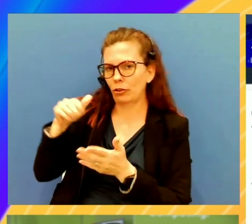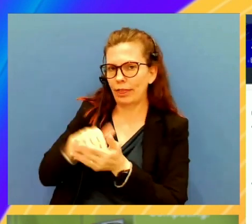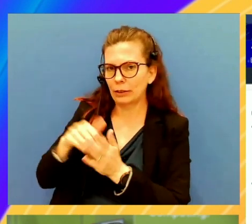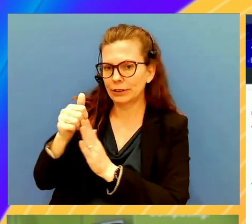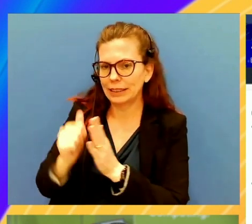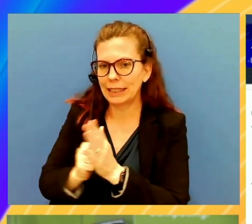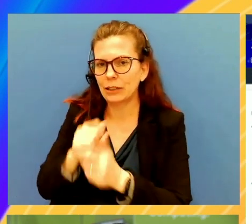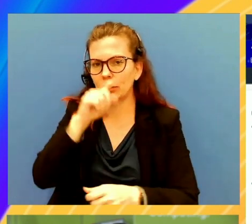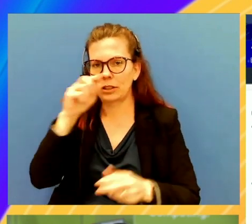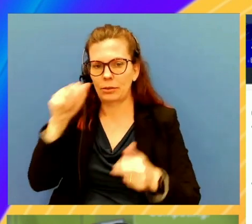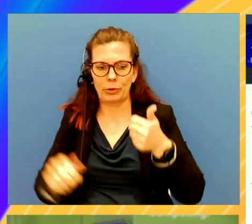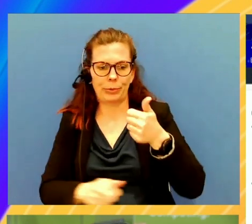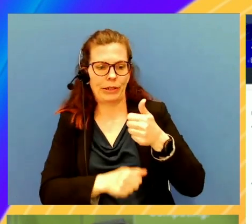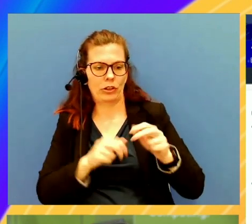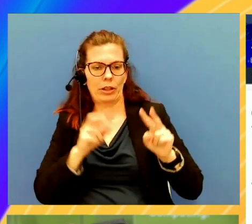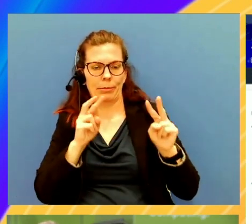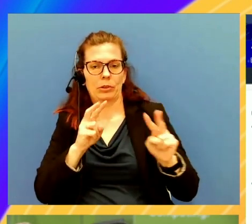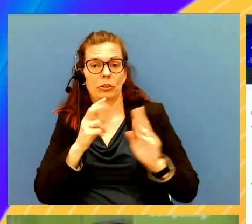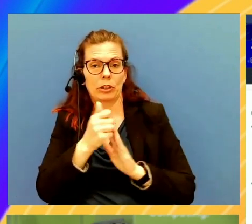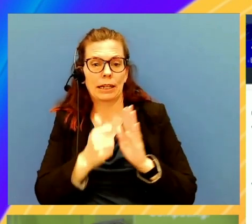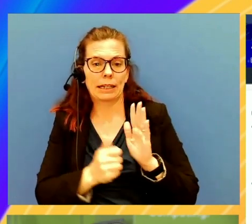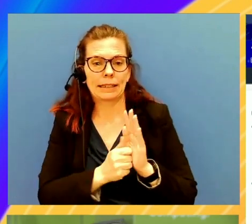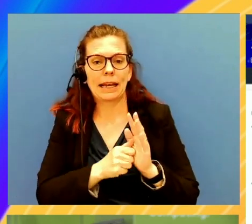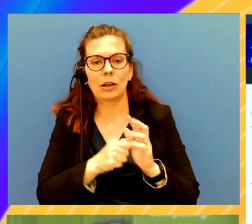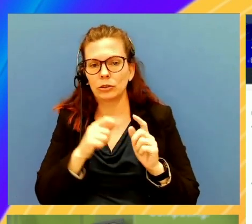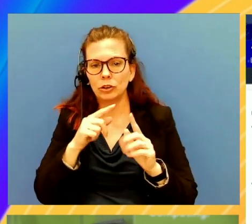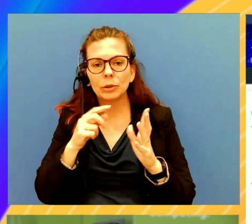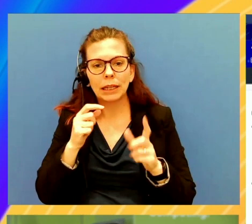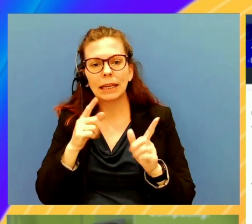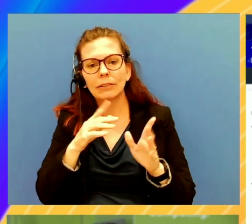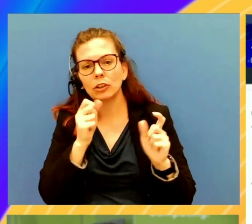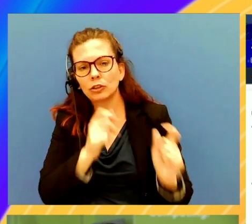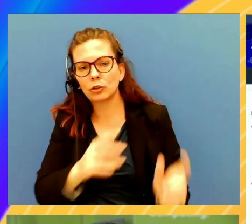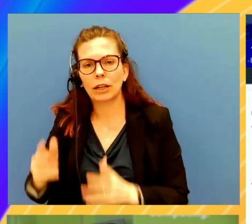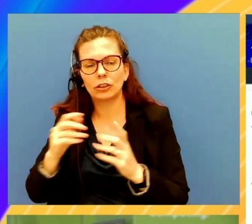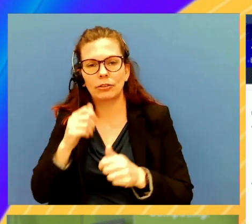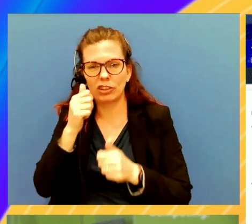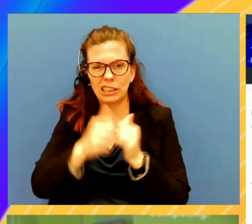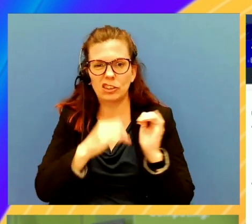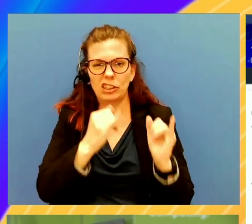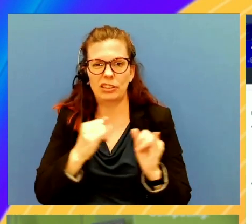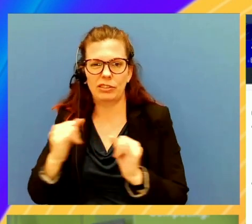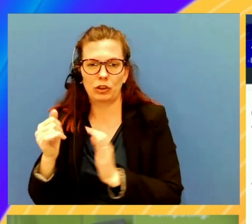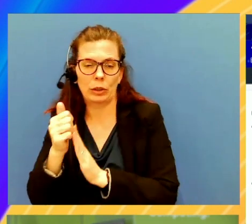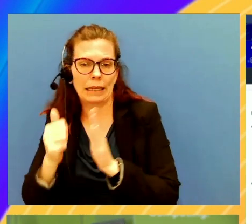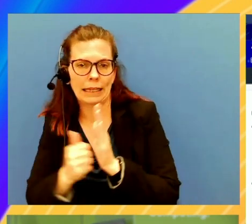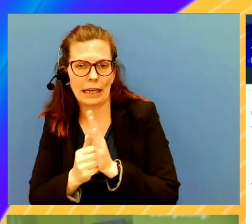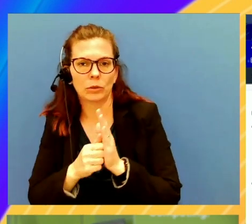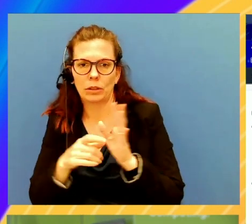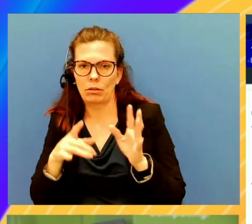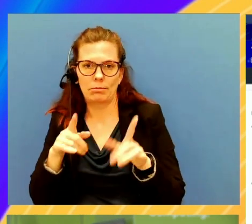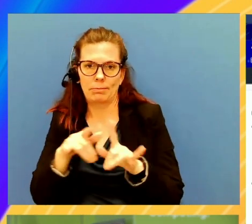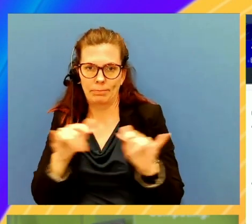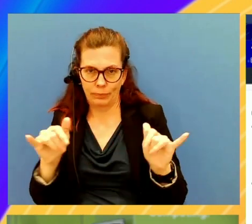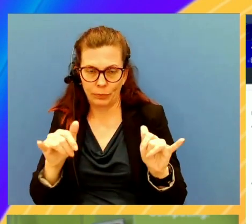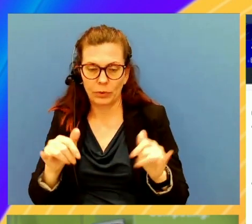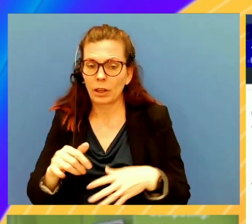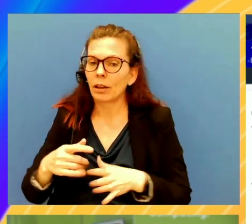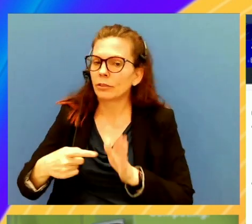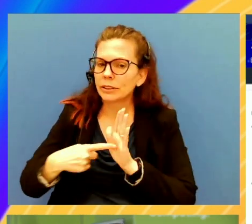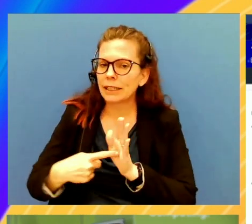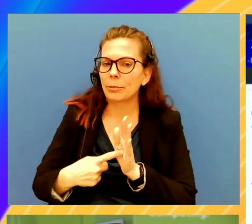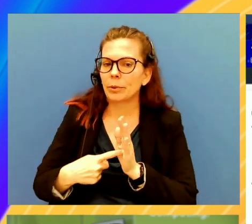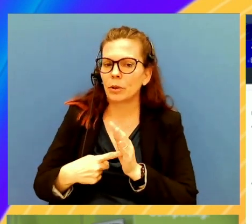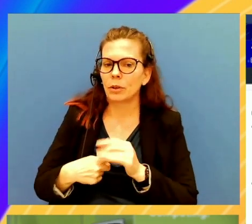account and be able to view it across accounts rather than logging on to each individual account. And, like, example, like, one of the